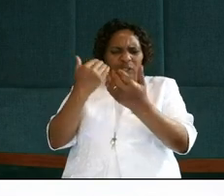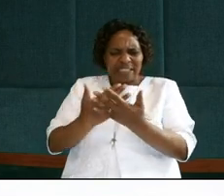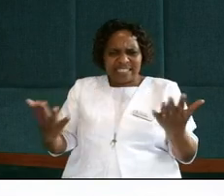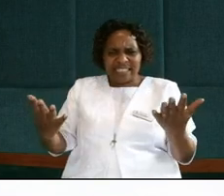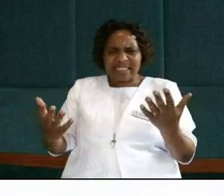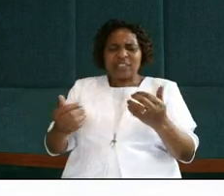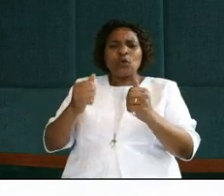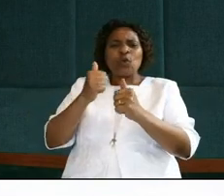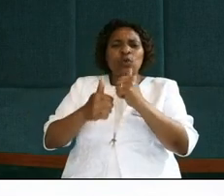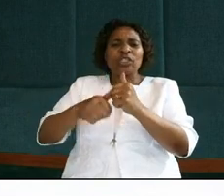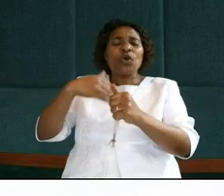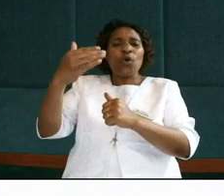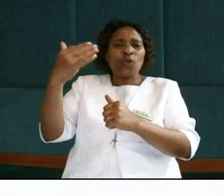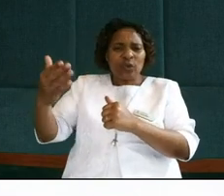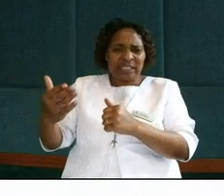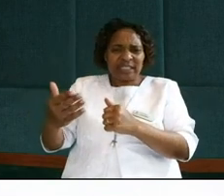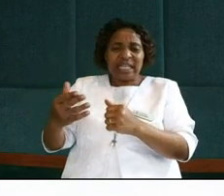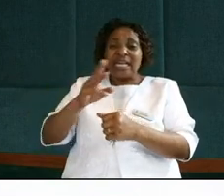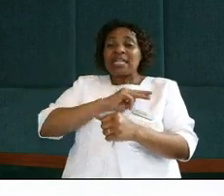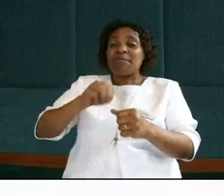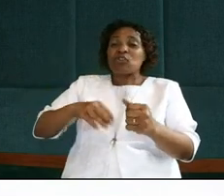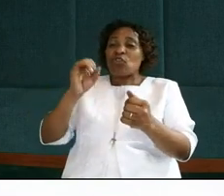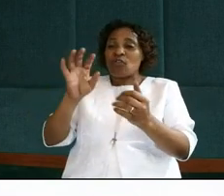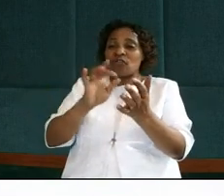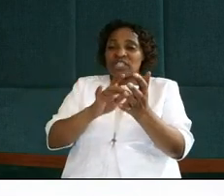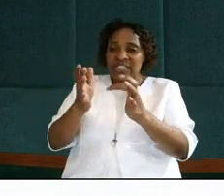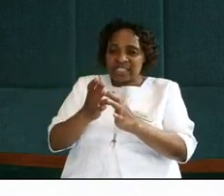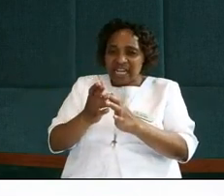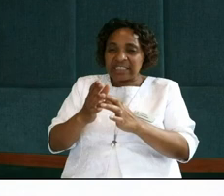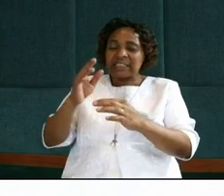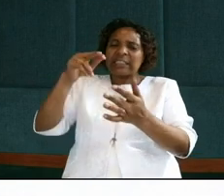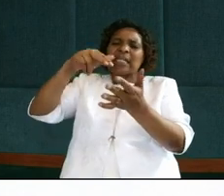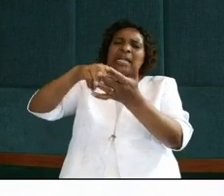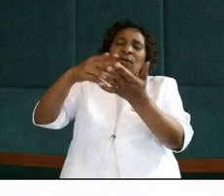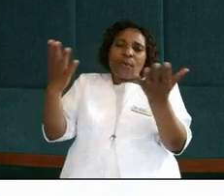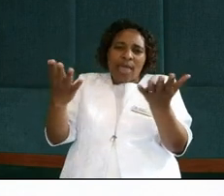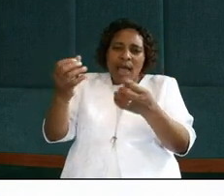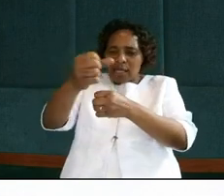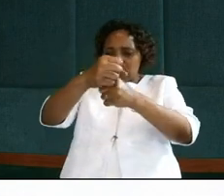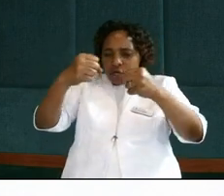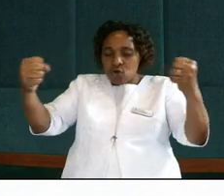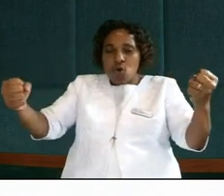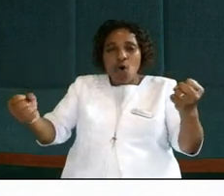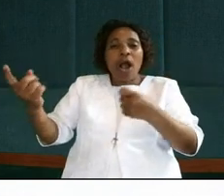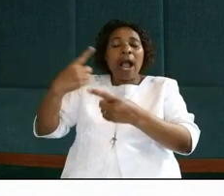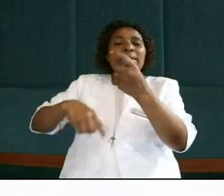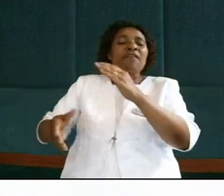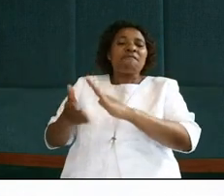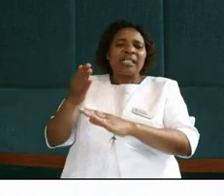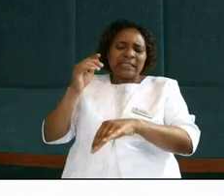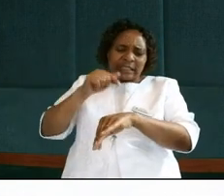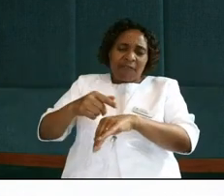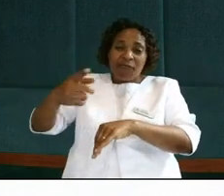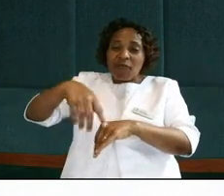always derailed the mission of Jesus, for he says, stand at the door, I am coming quickly, it is no time for us to